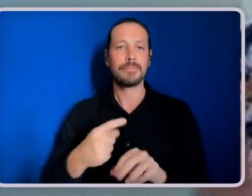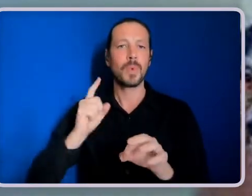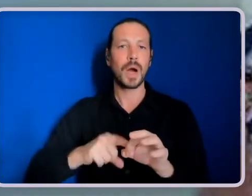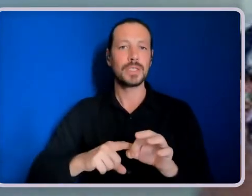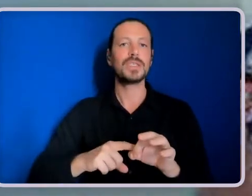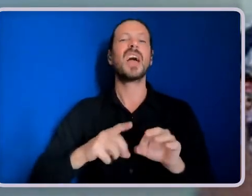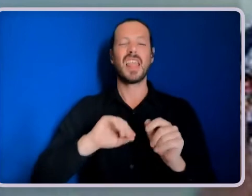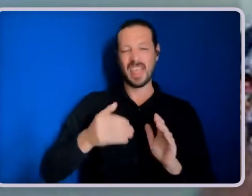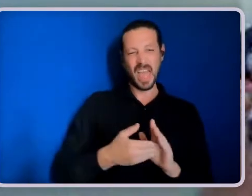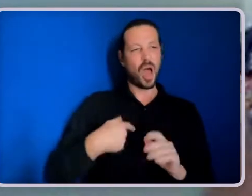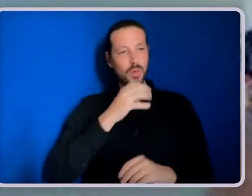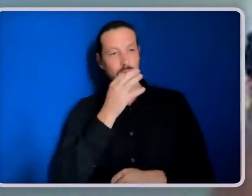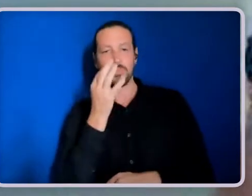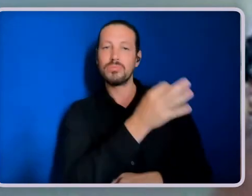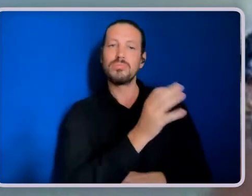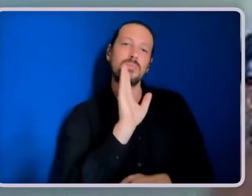Q&A session with our presenter.